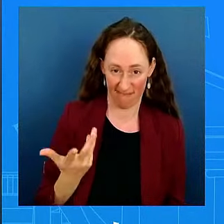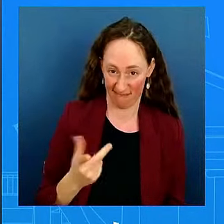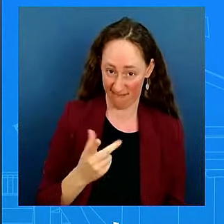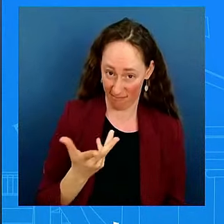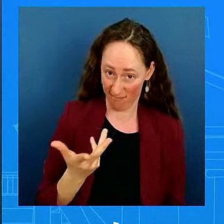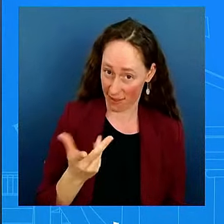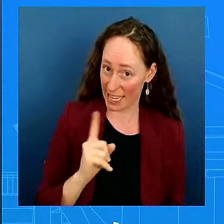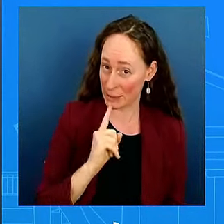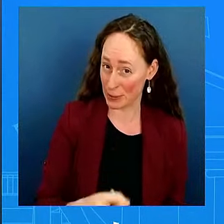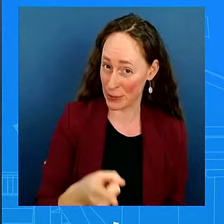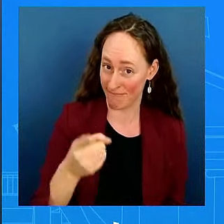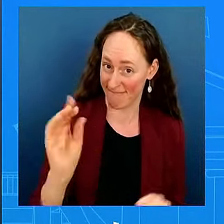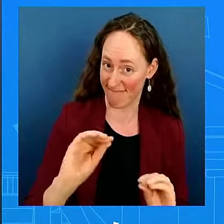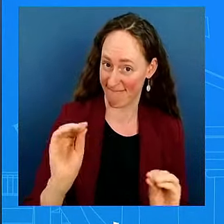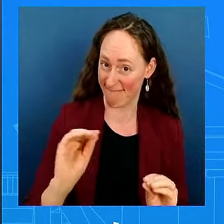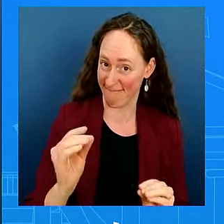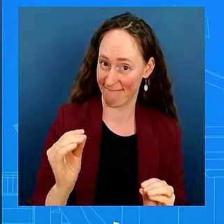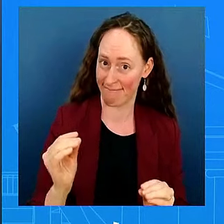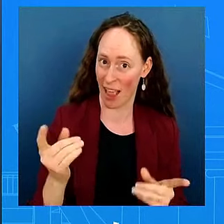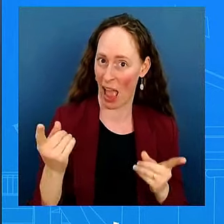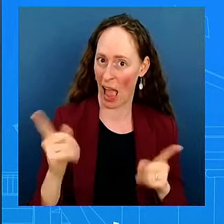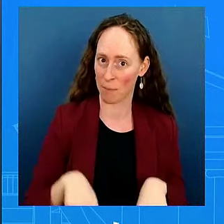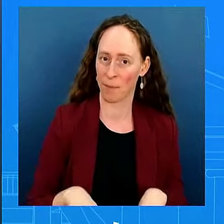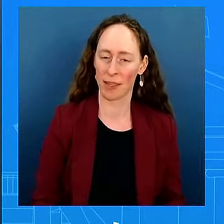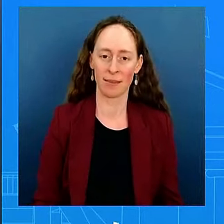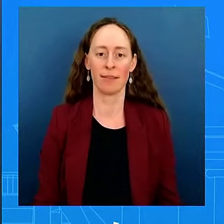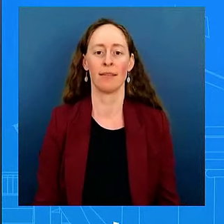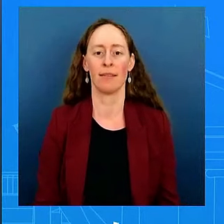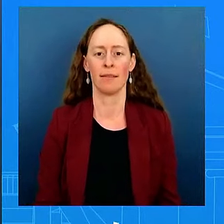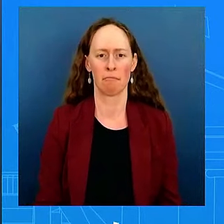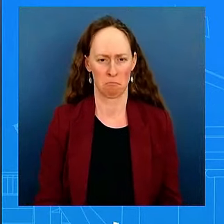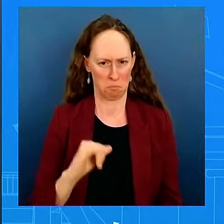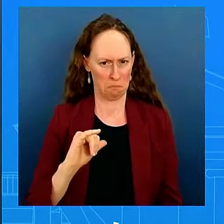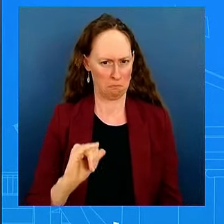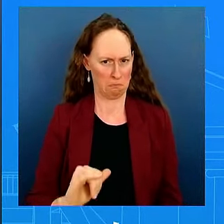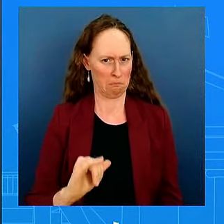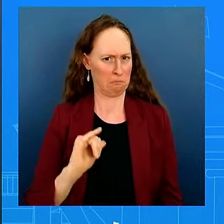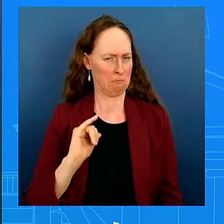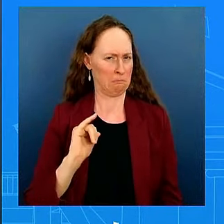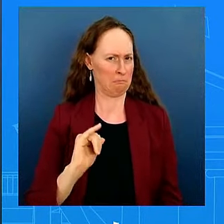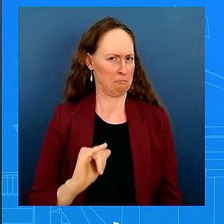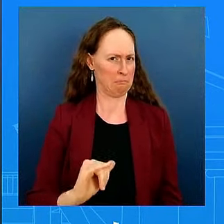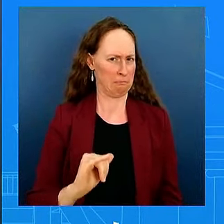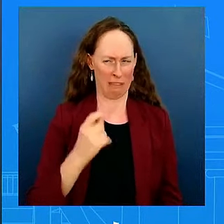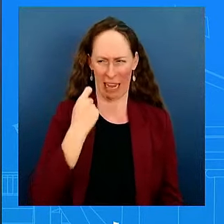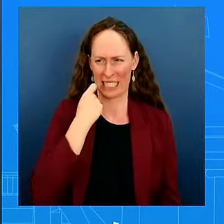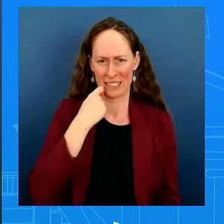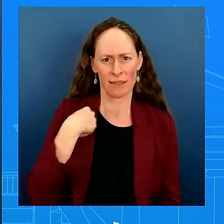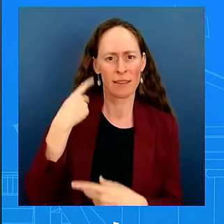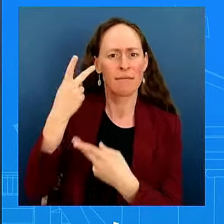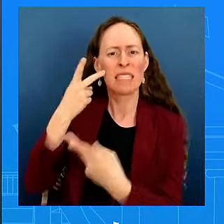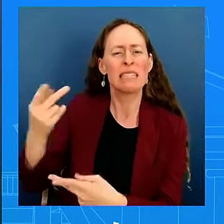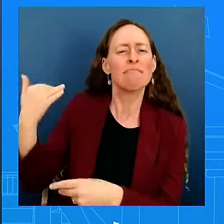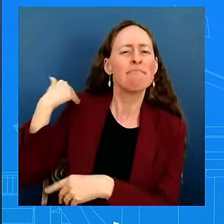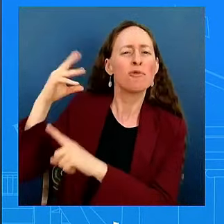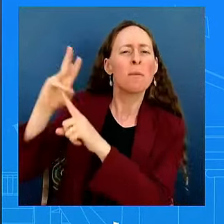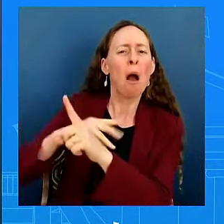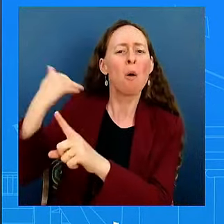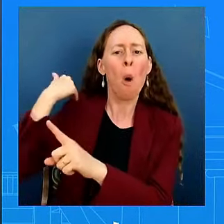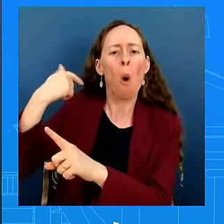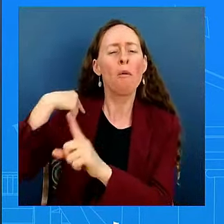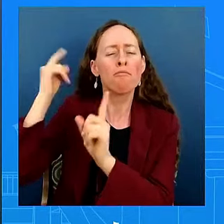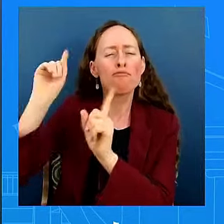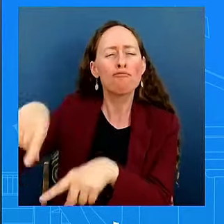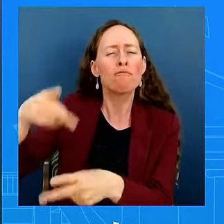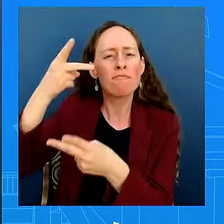a result of Middle Mile programs. I was up in New Hampshire seven months ago. program specifically? Exactly. Well, I don't know. I did not get the